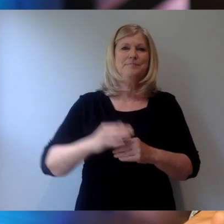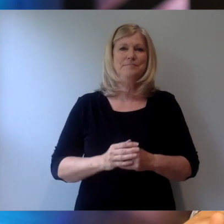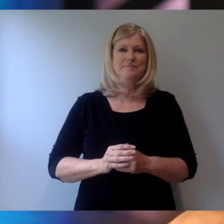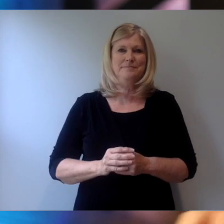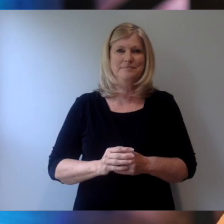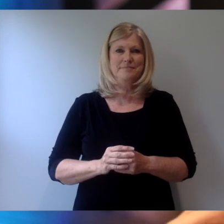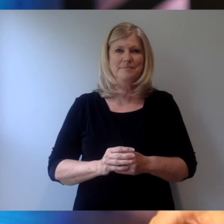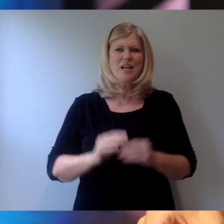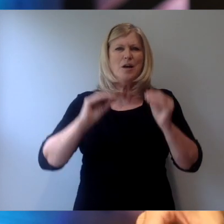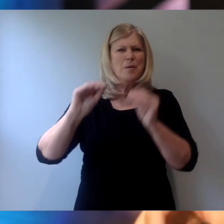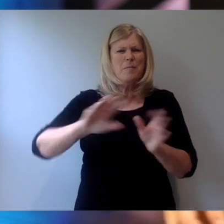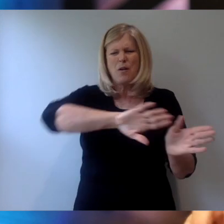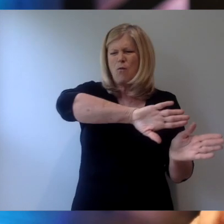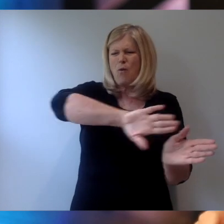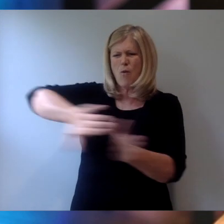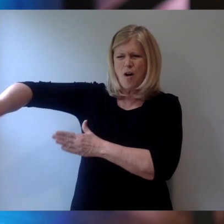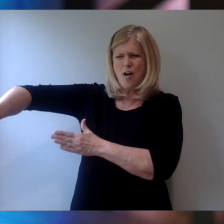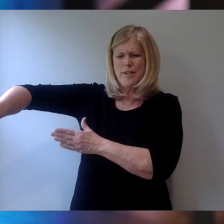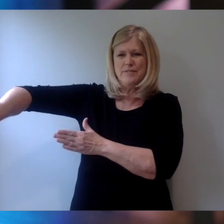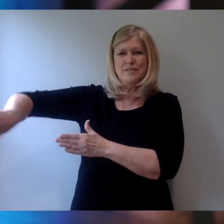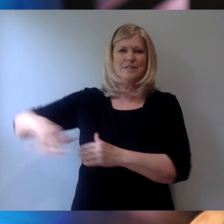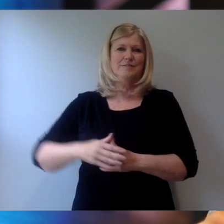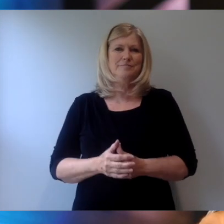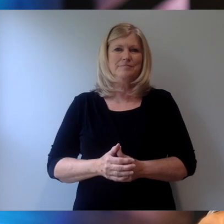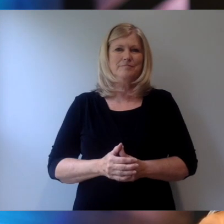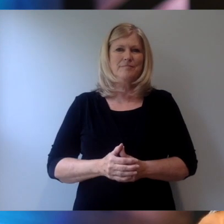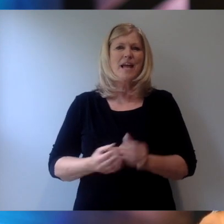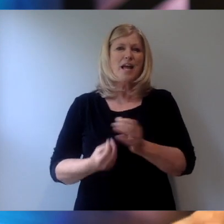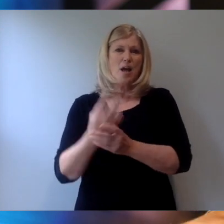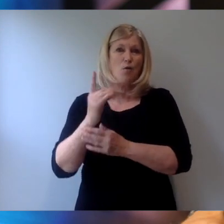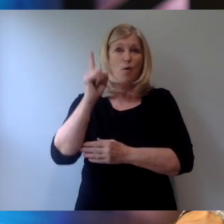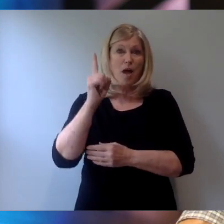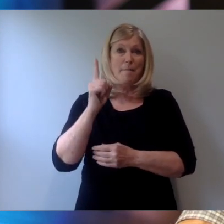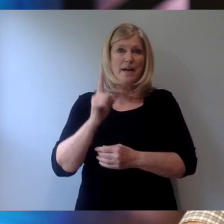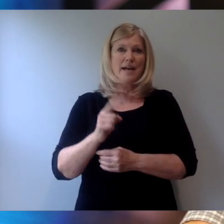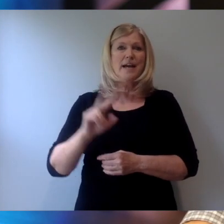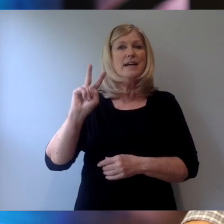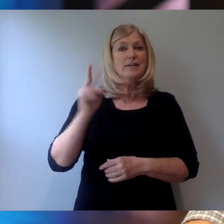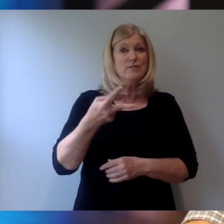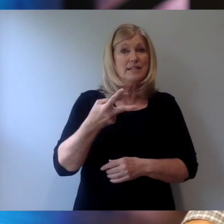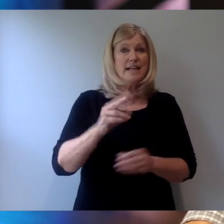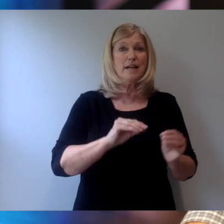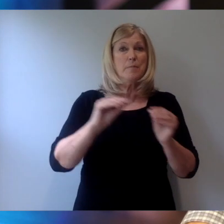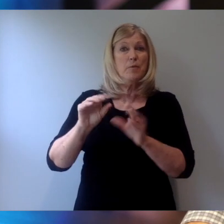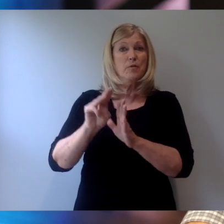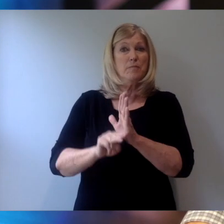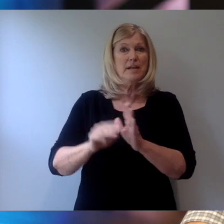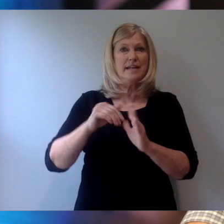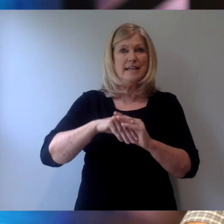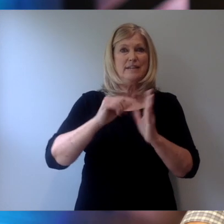Put off and grow up. And there's a second movement in these verses.